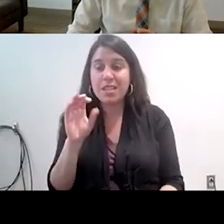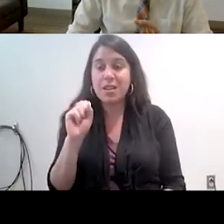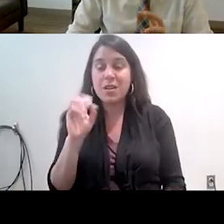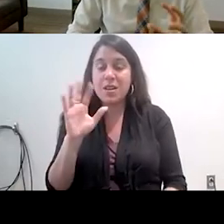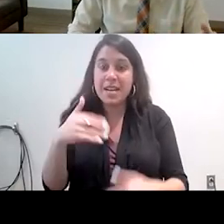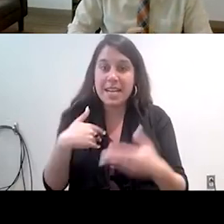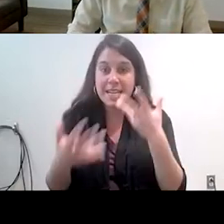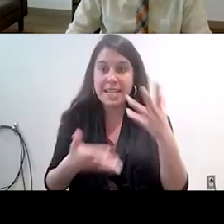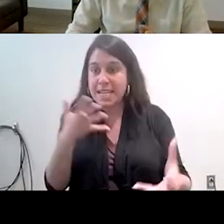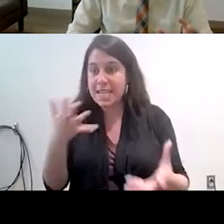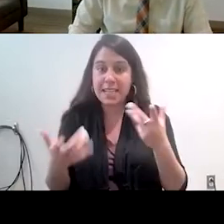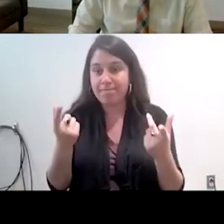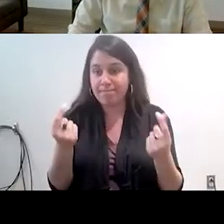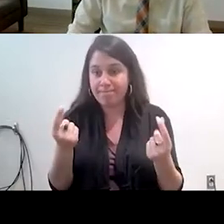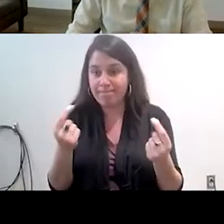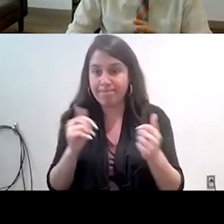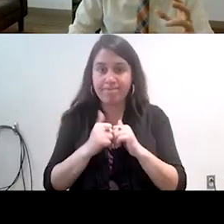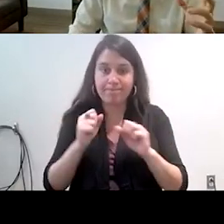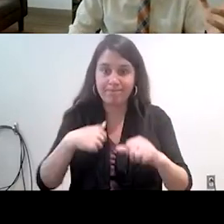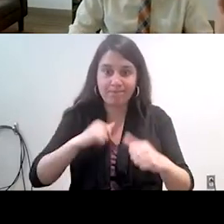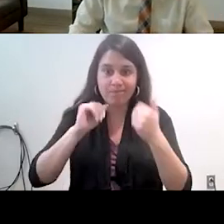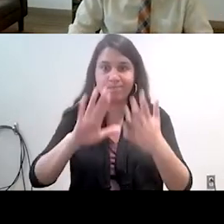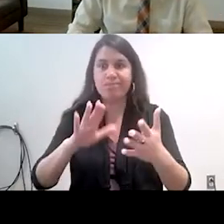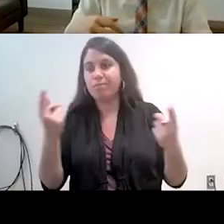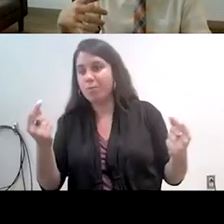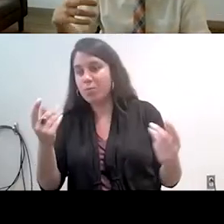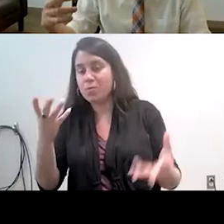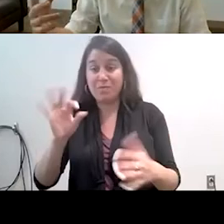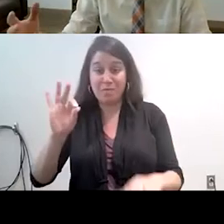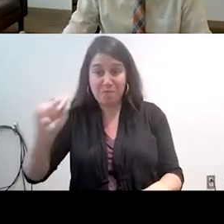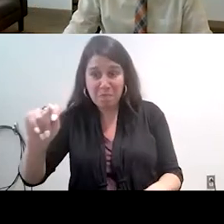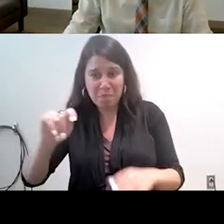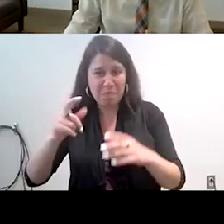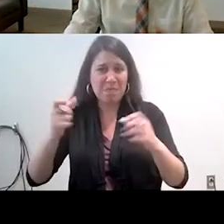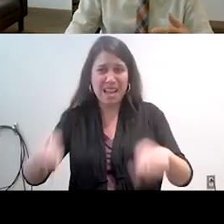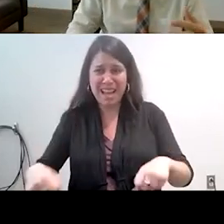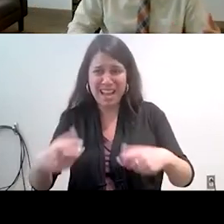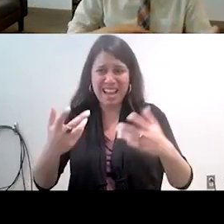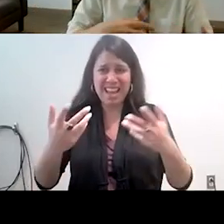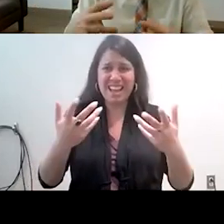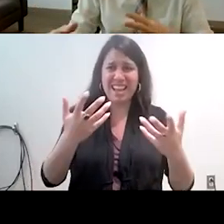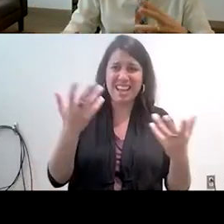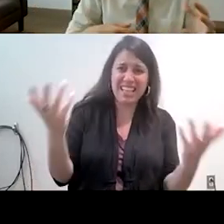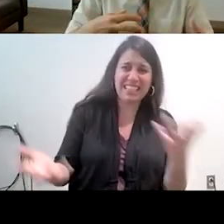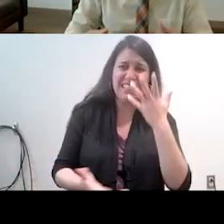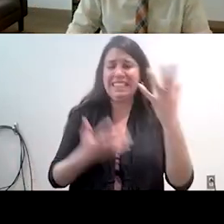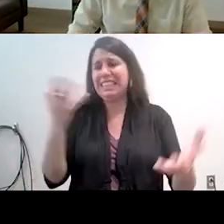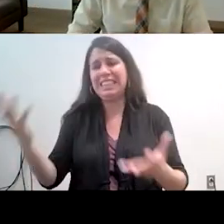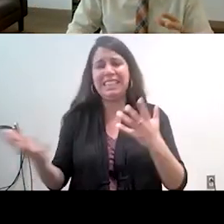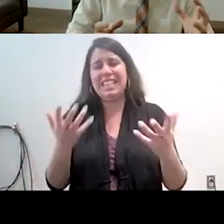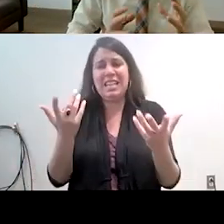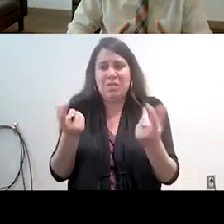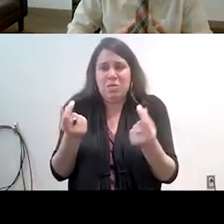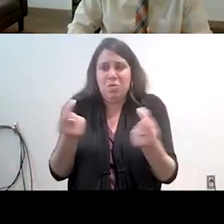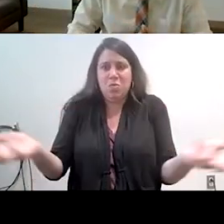on how can we do something like this how can we be doing FaceTime while the walks were going on or what could we